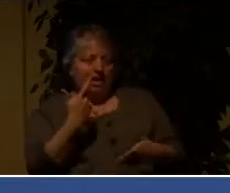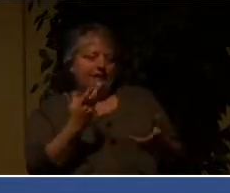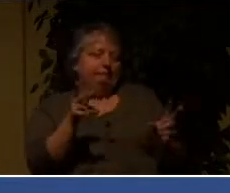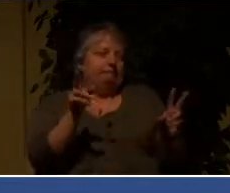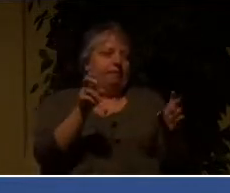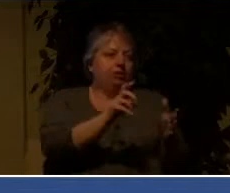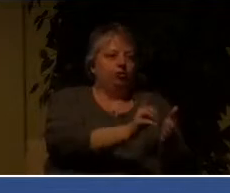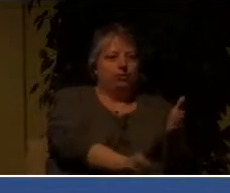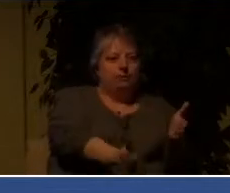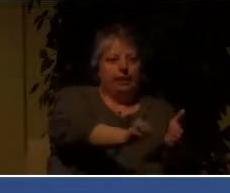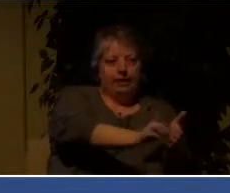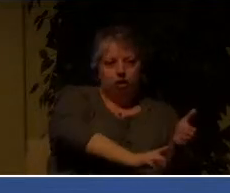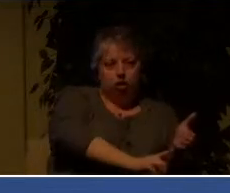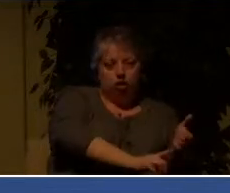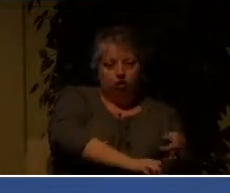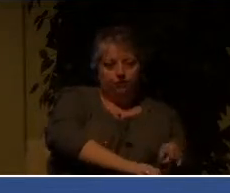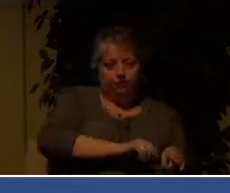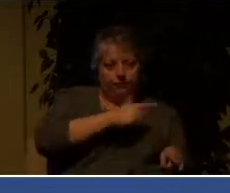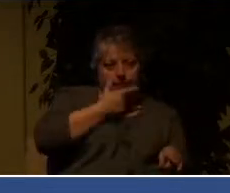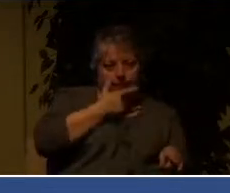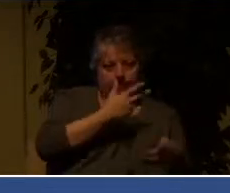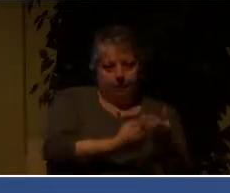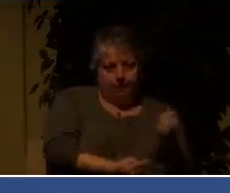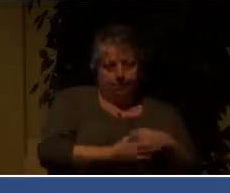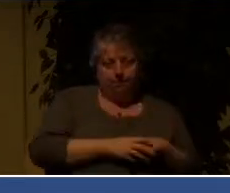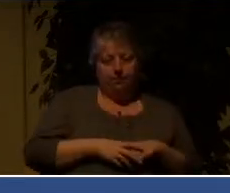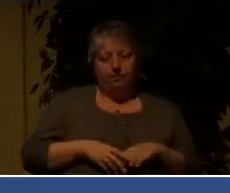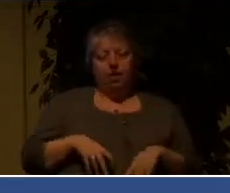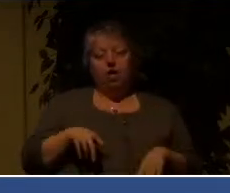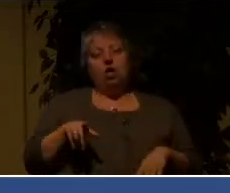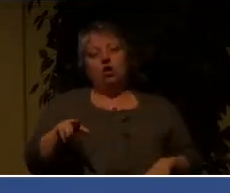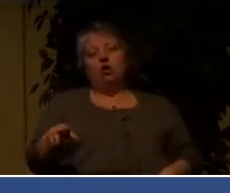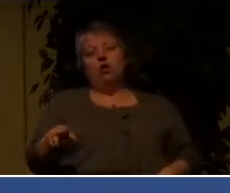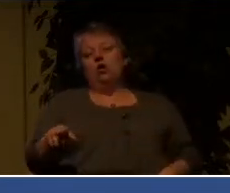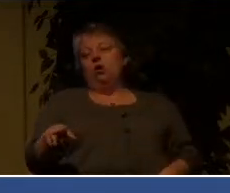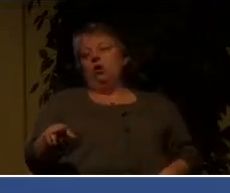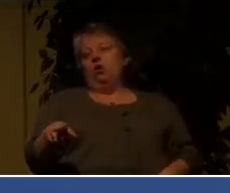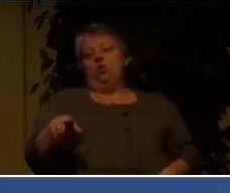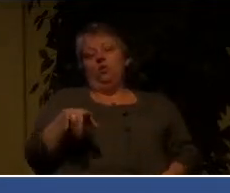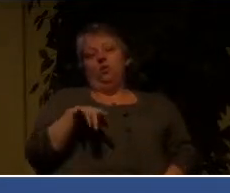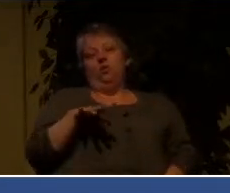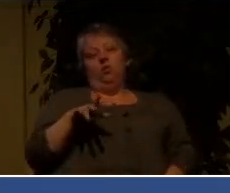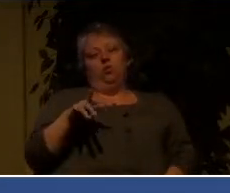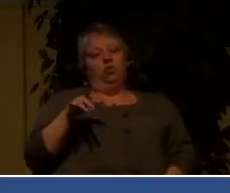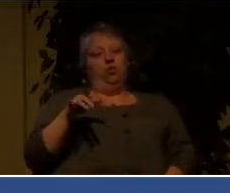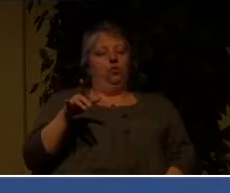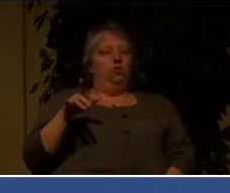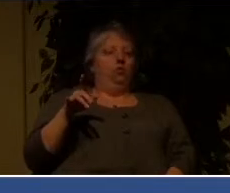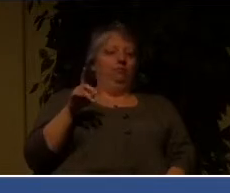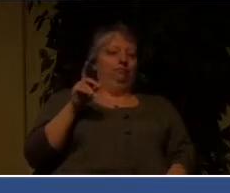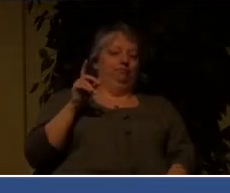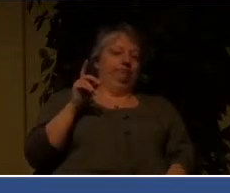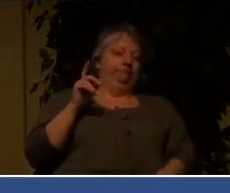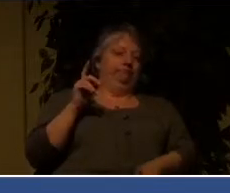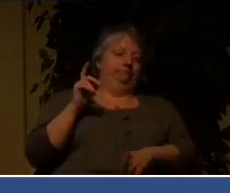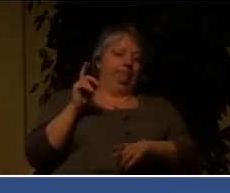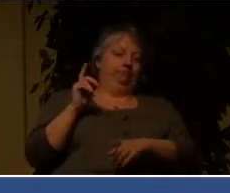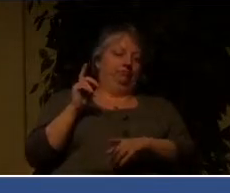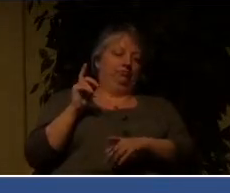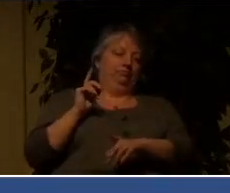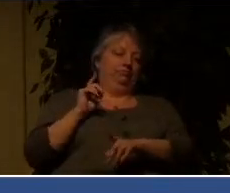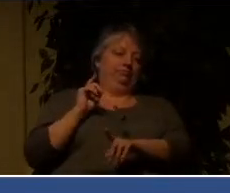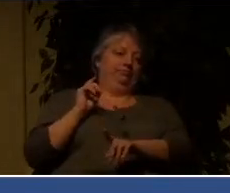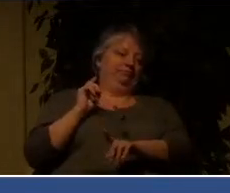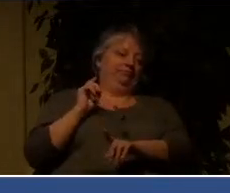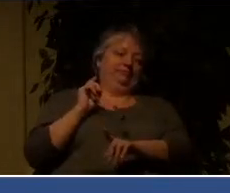They were inundated by a tax from the gay